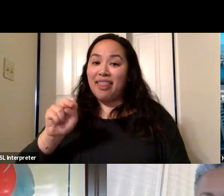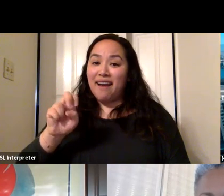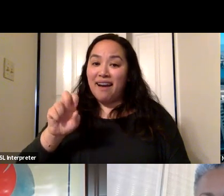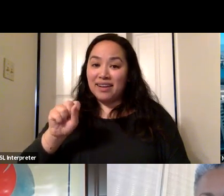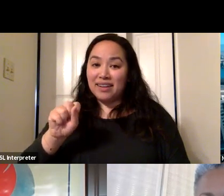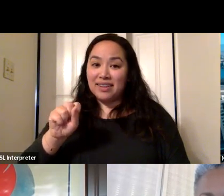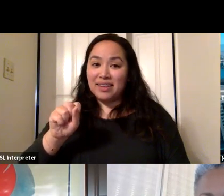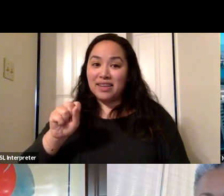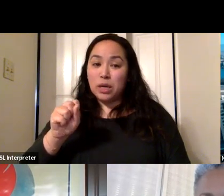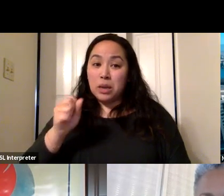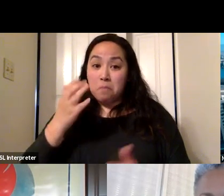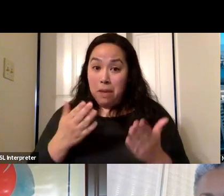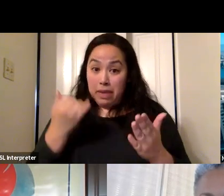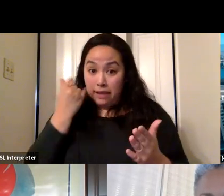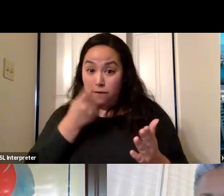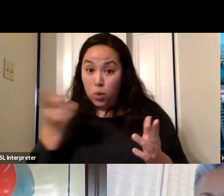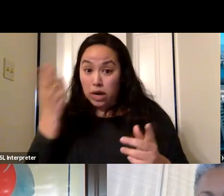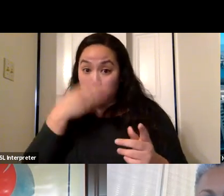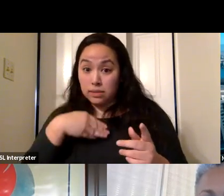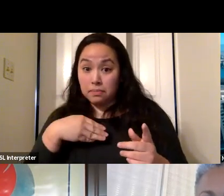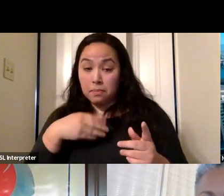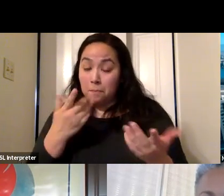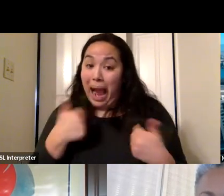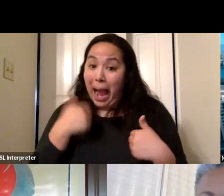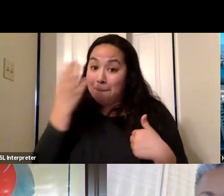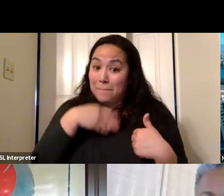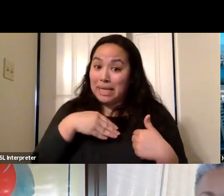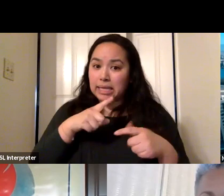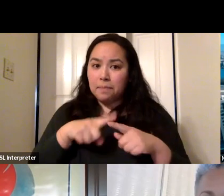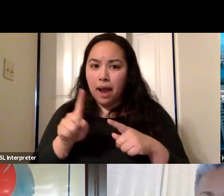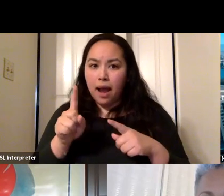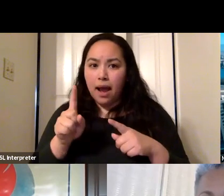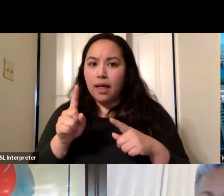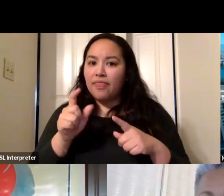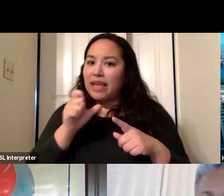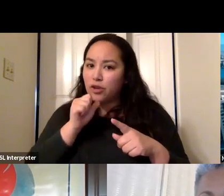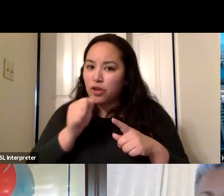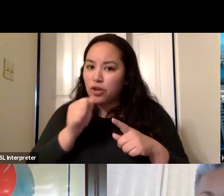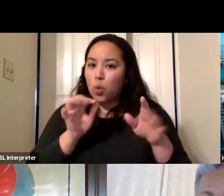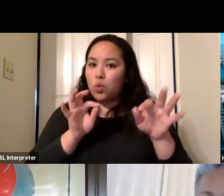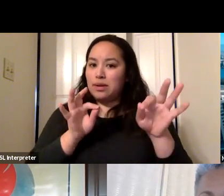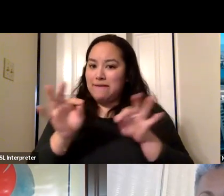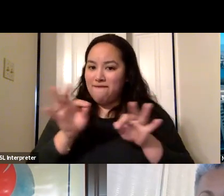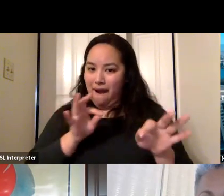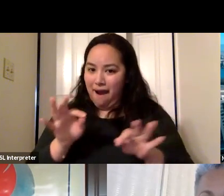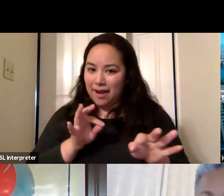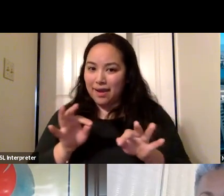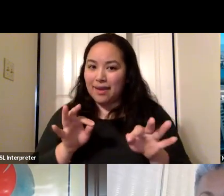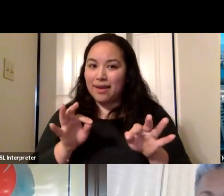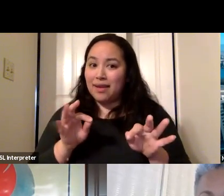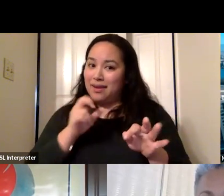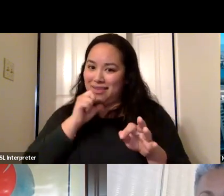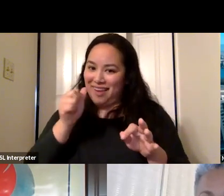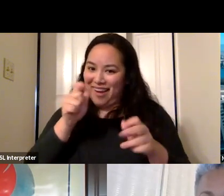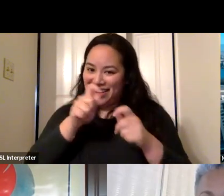If somebody else saw it, please jump in. I did not see them define in great detail.